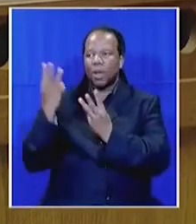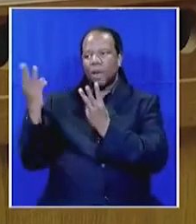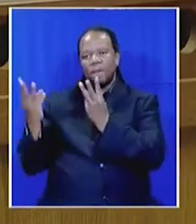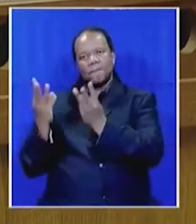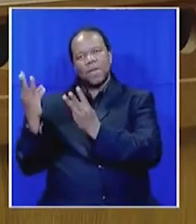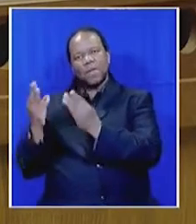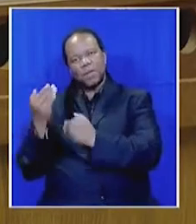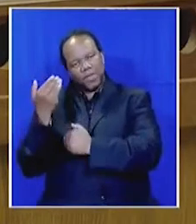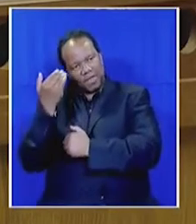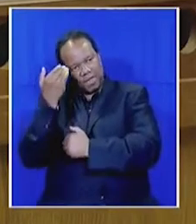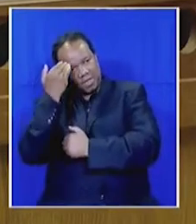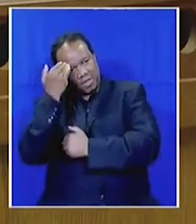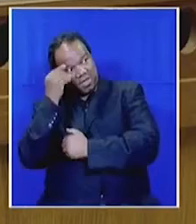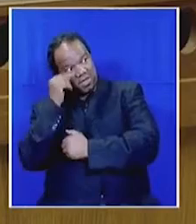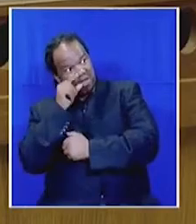real sellouts are.